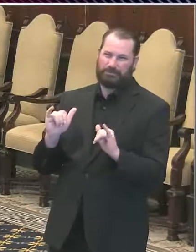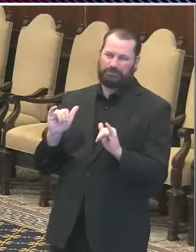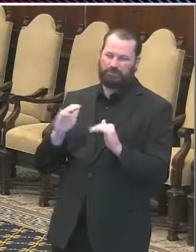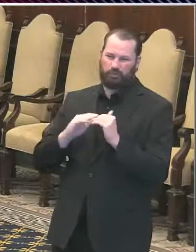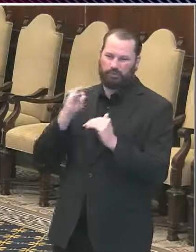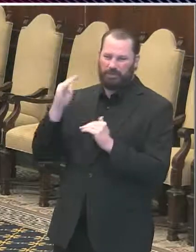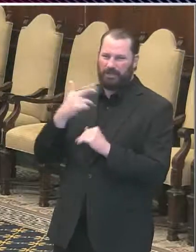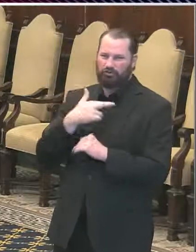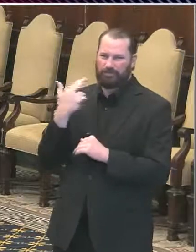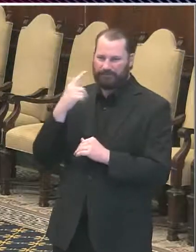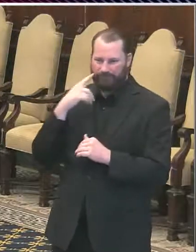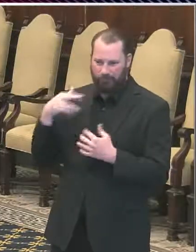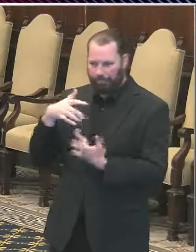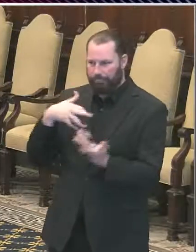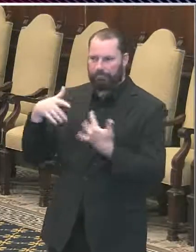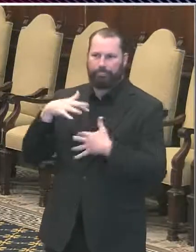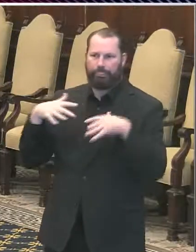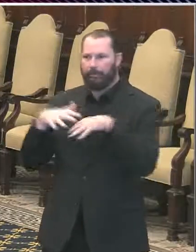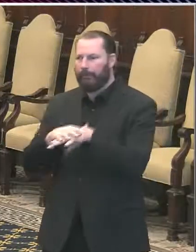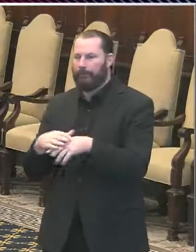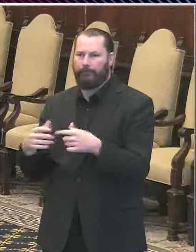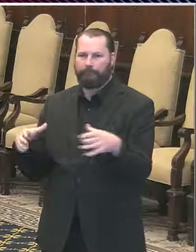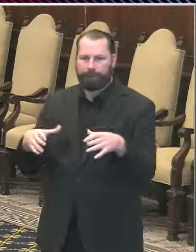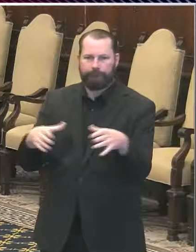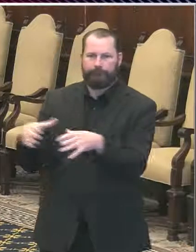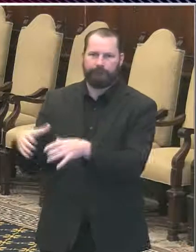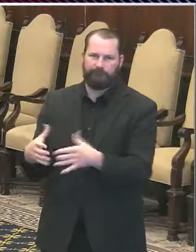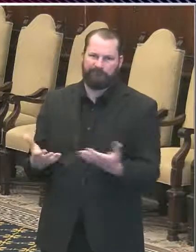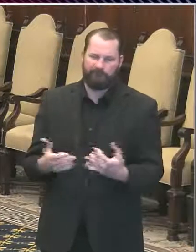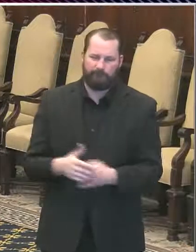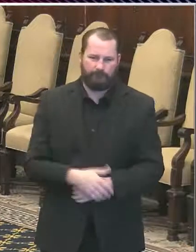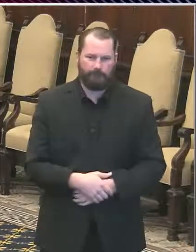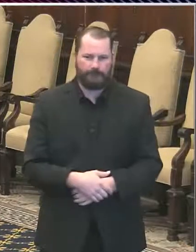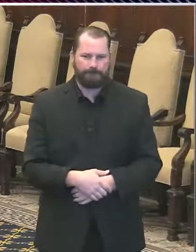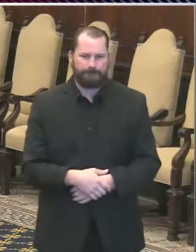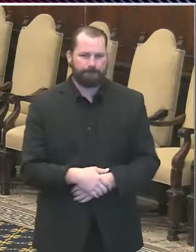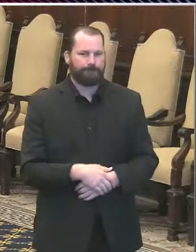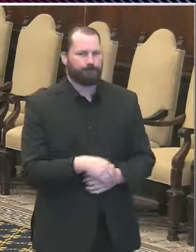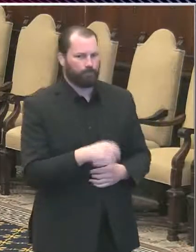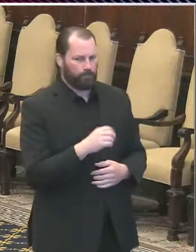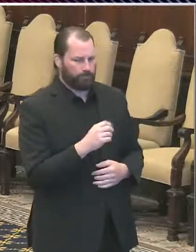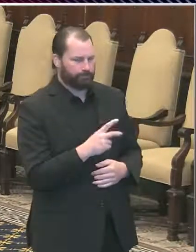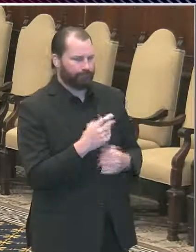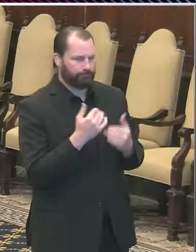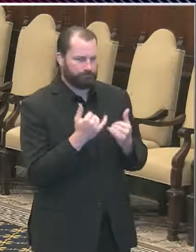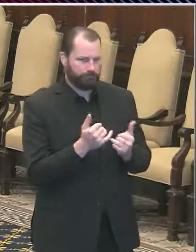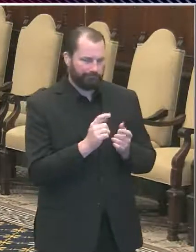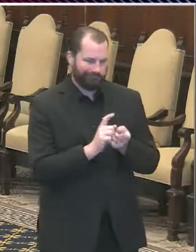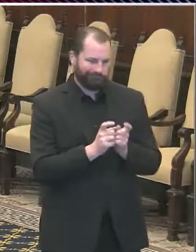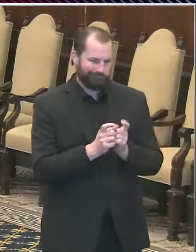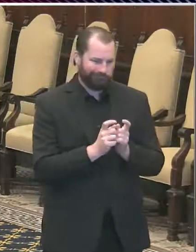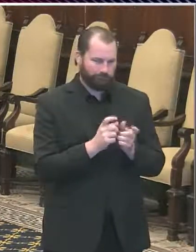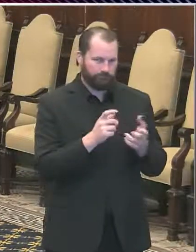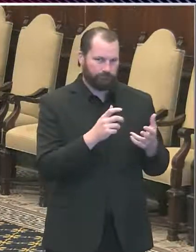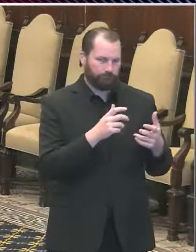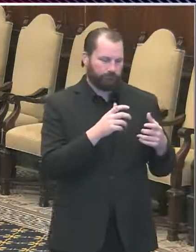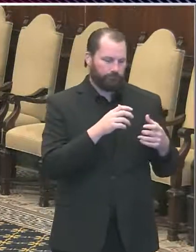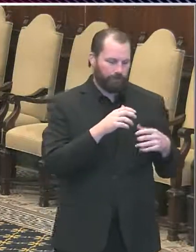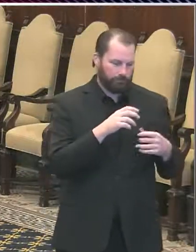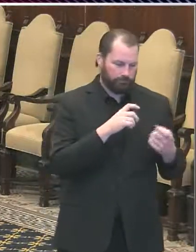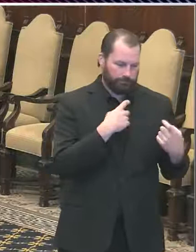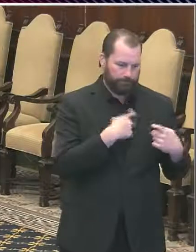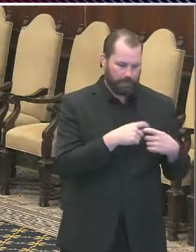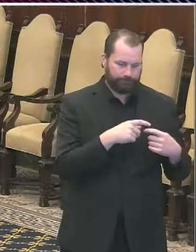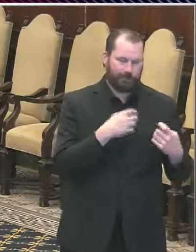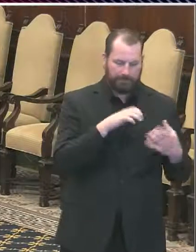Probably being outside is more safe than being inside, but obviously being on the beach, being on the beach, beach, being the boardwalk, there be a